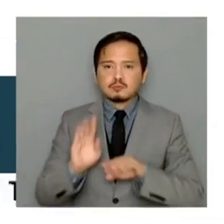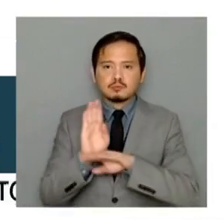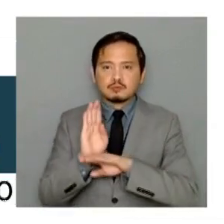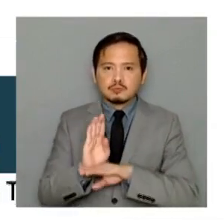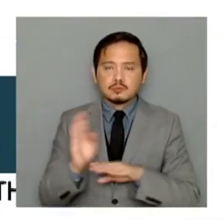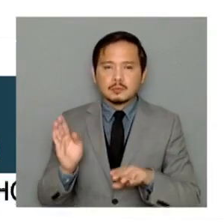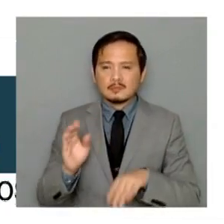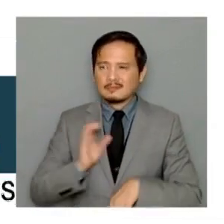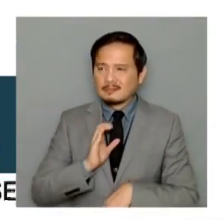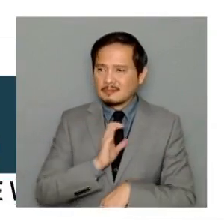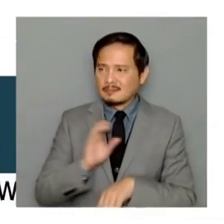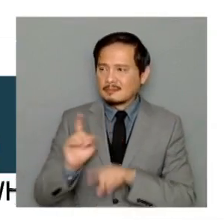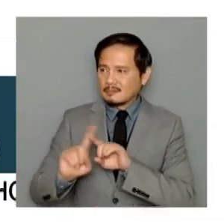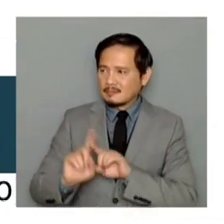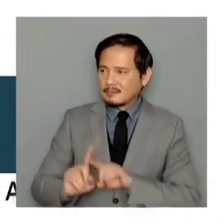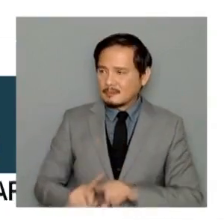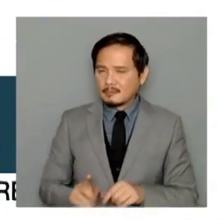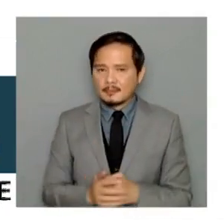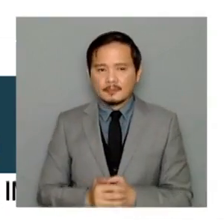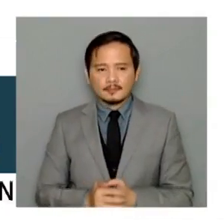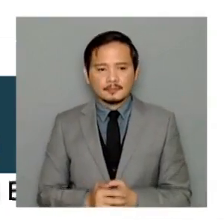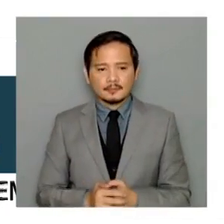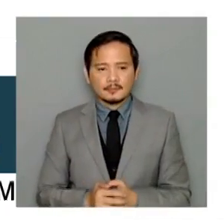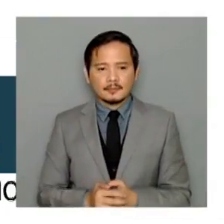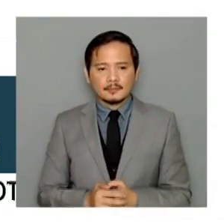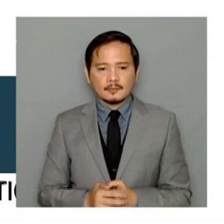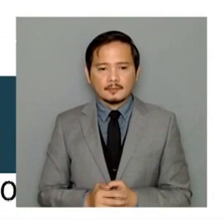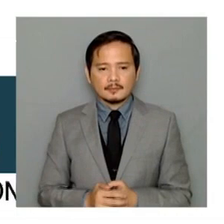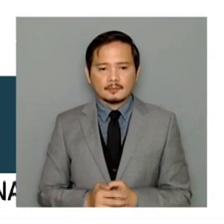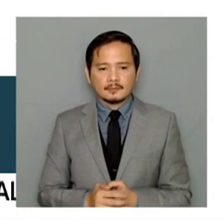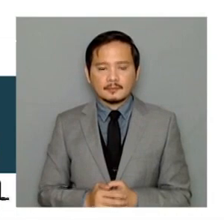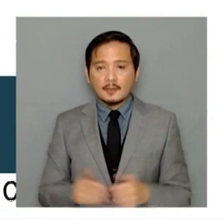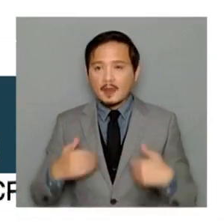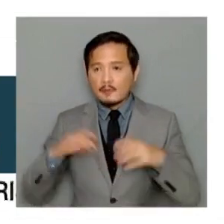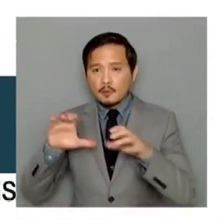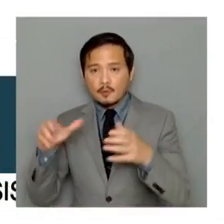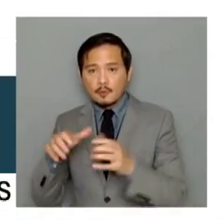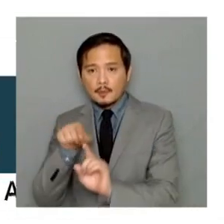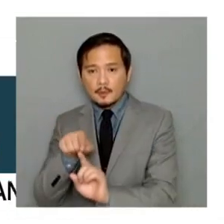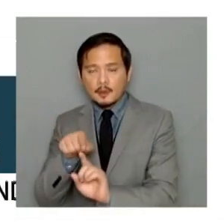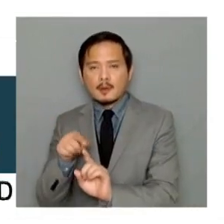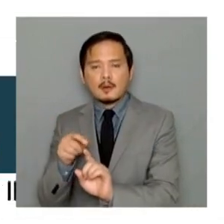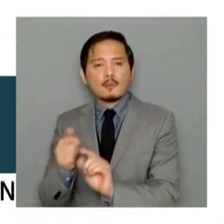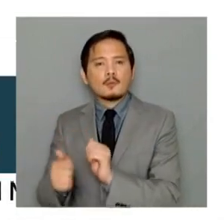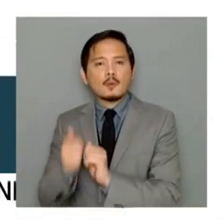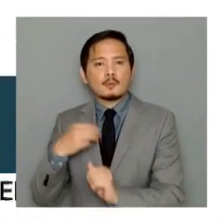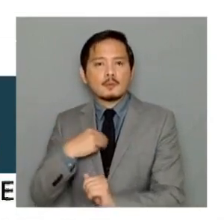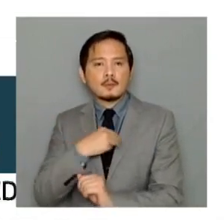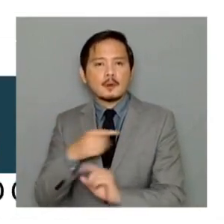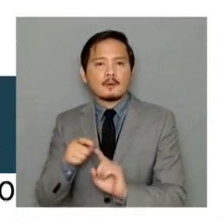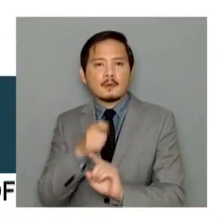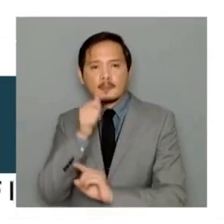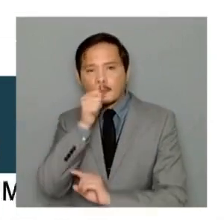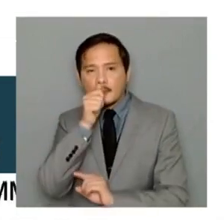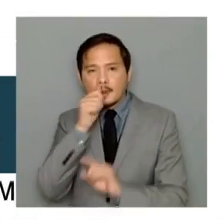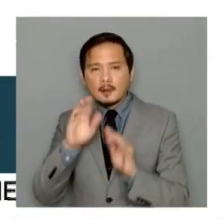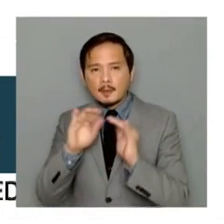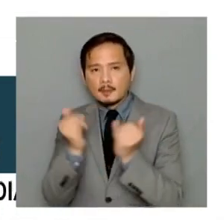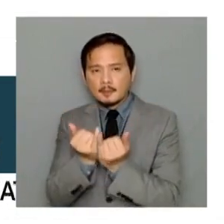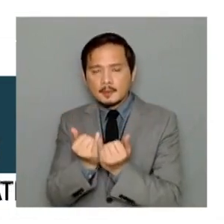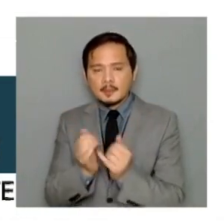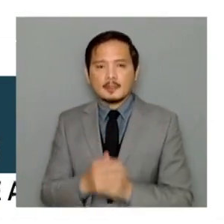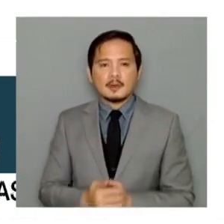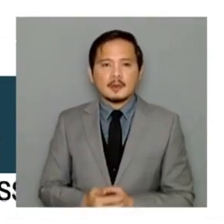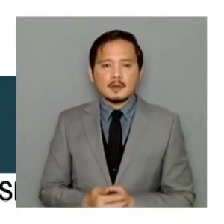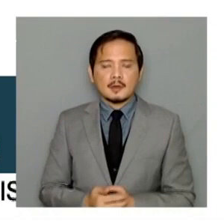foundation that is mainly has its membership from the private sector. So I think I understand